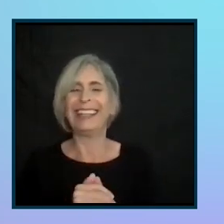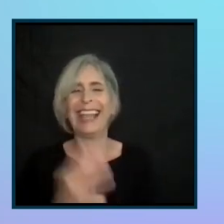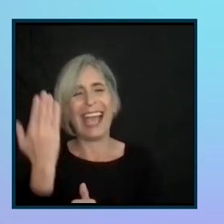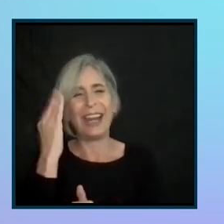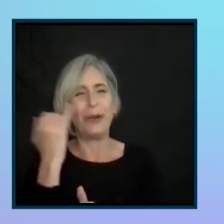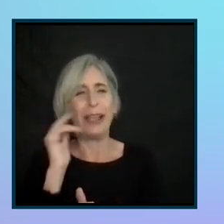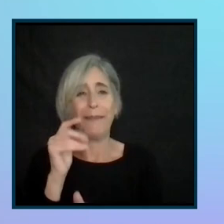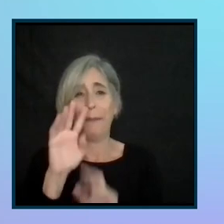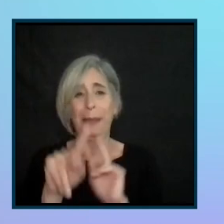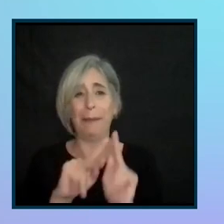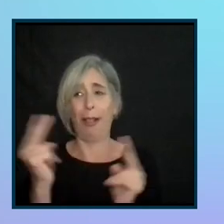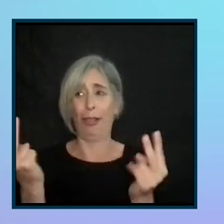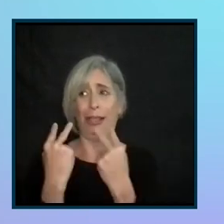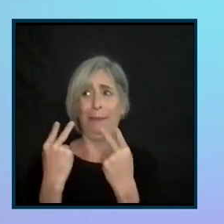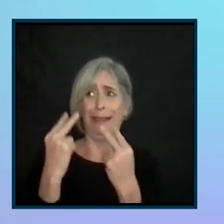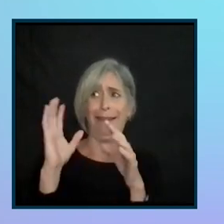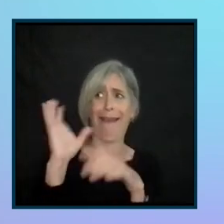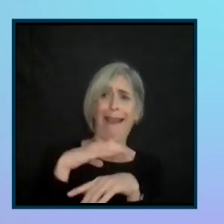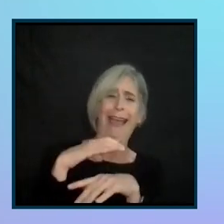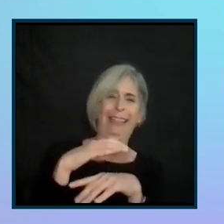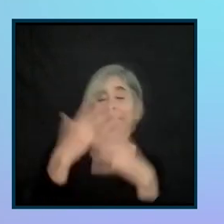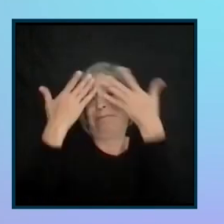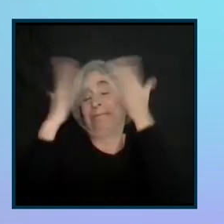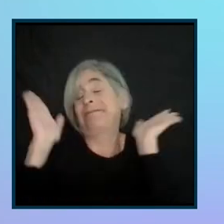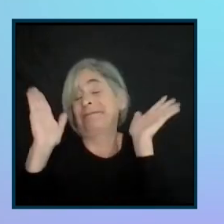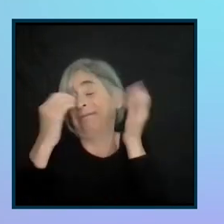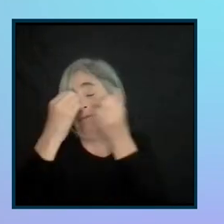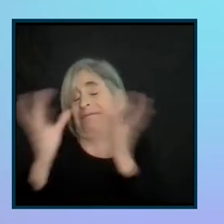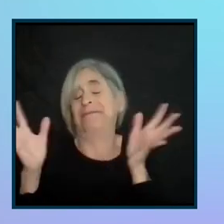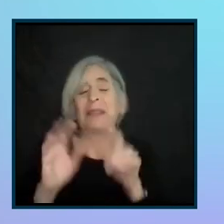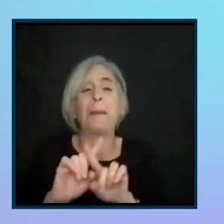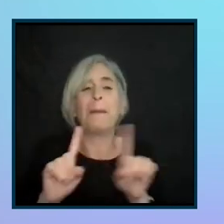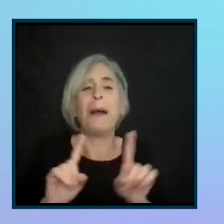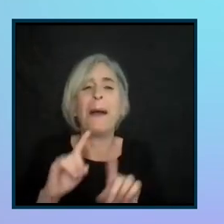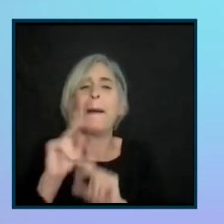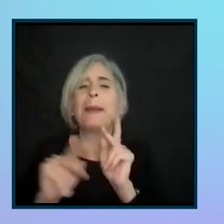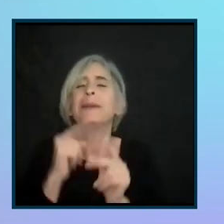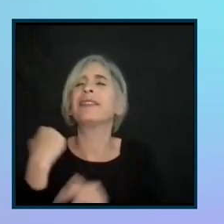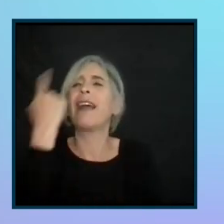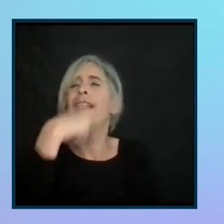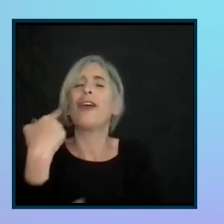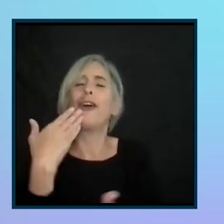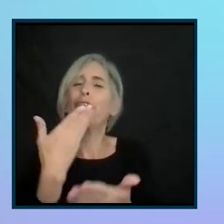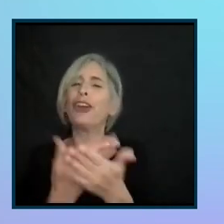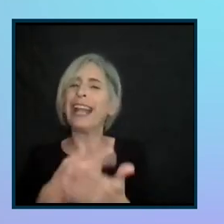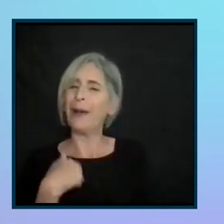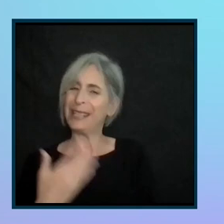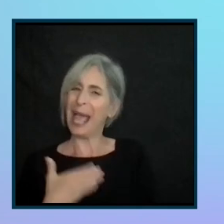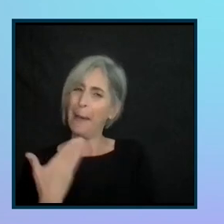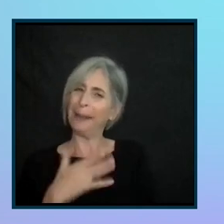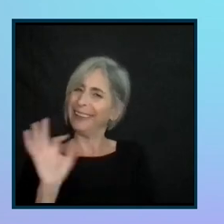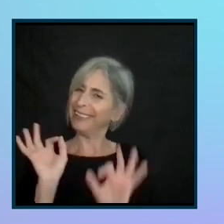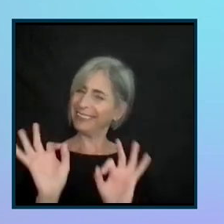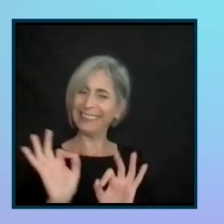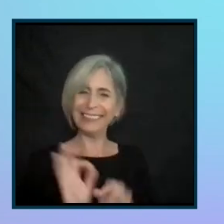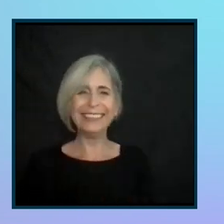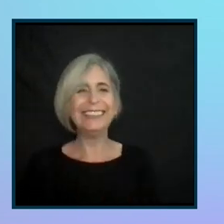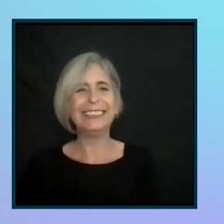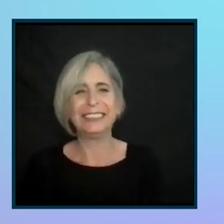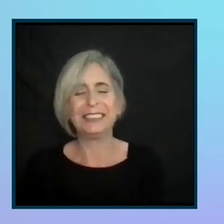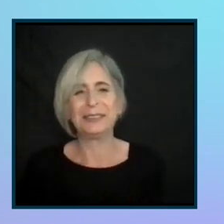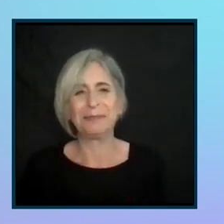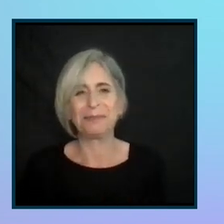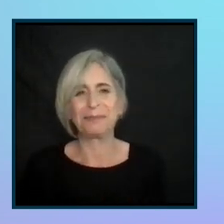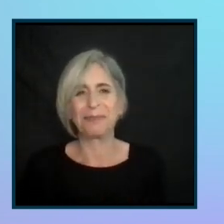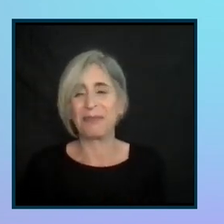some dirty looks. I had no clue. But people said I look good. So I'm happy. Yeah,